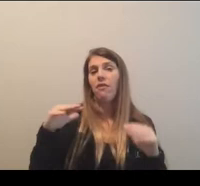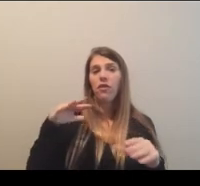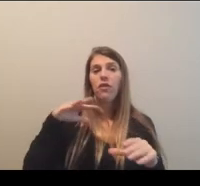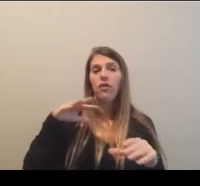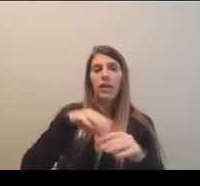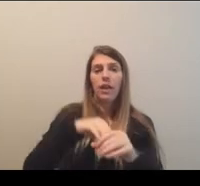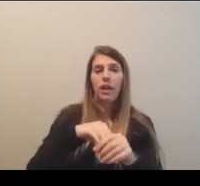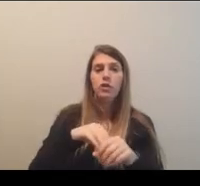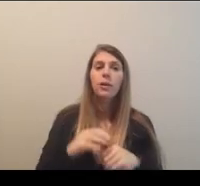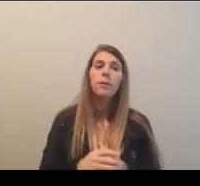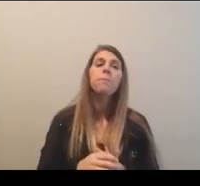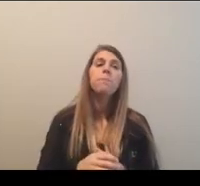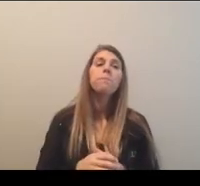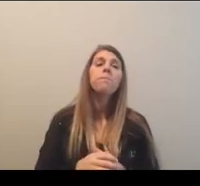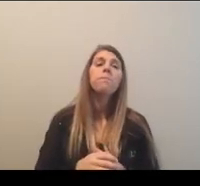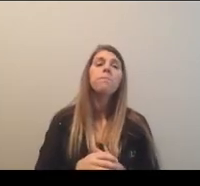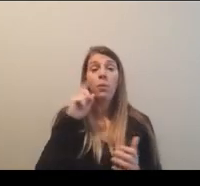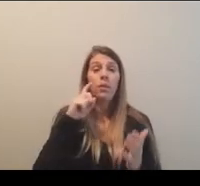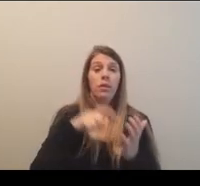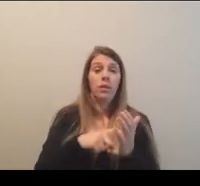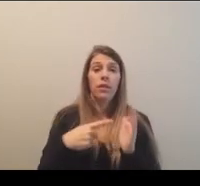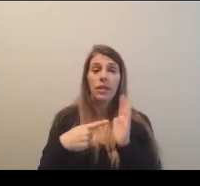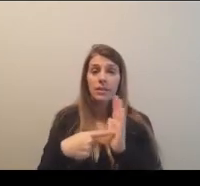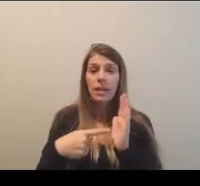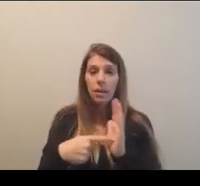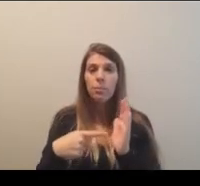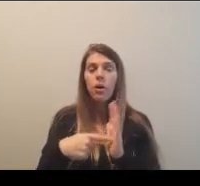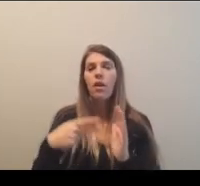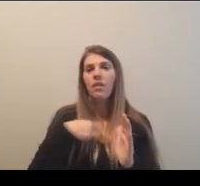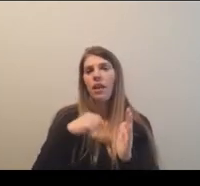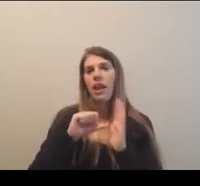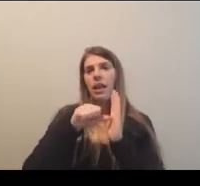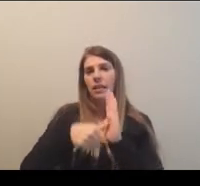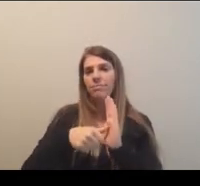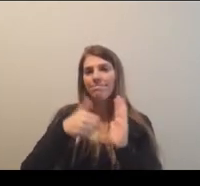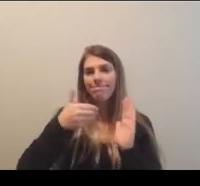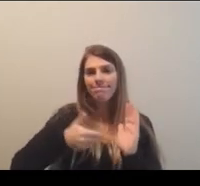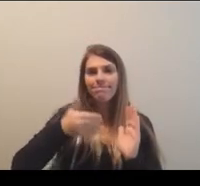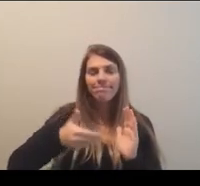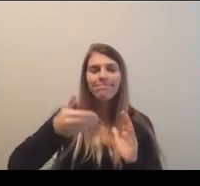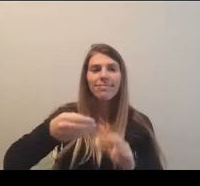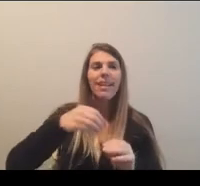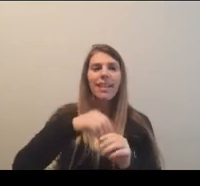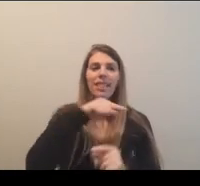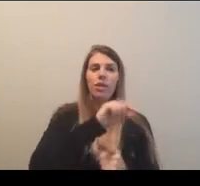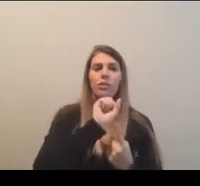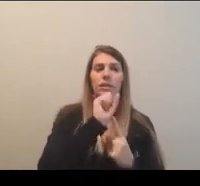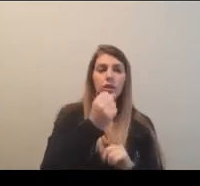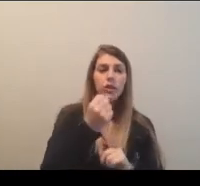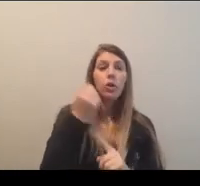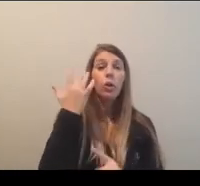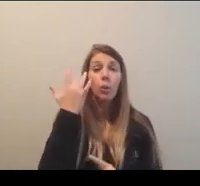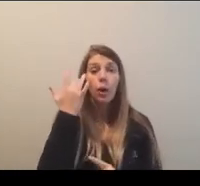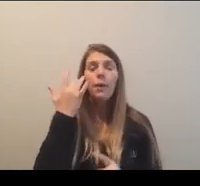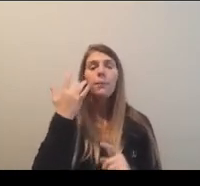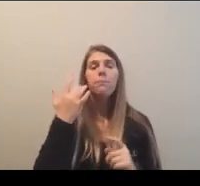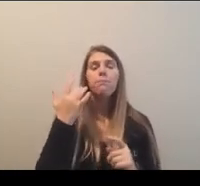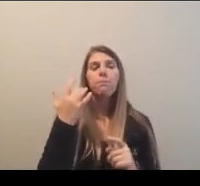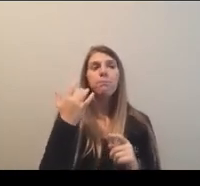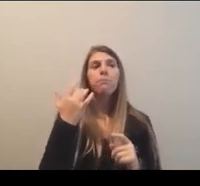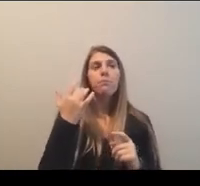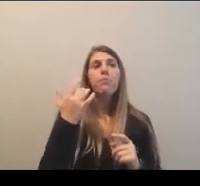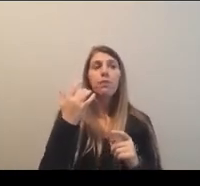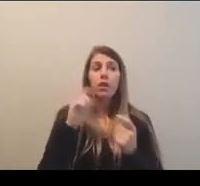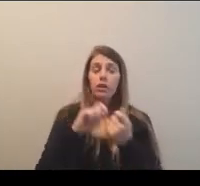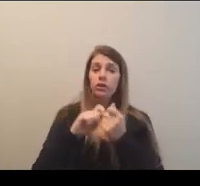So that's a distinct example. I pointed out often in these, um, settings because it also is something that, you know,